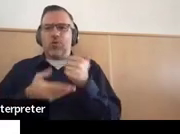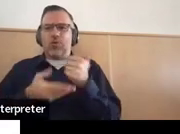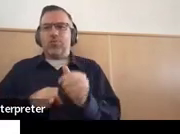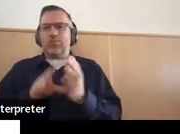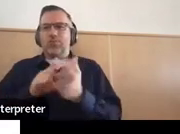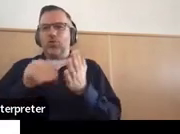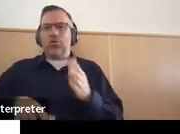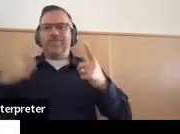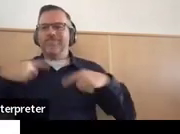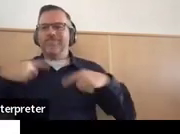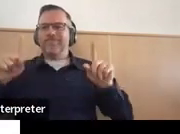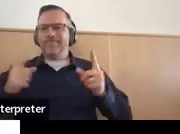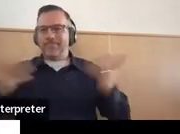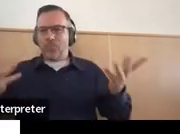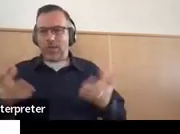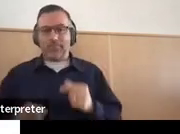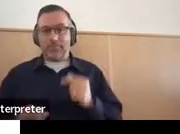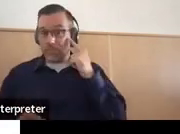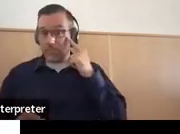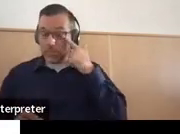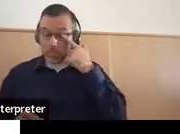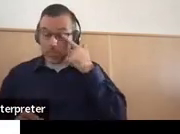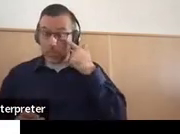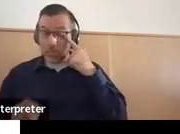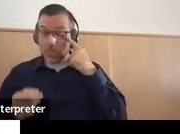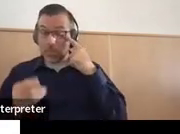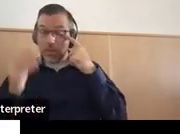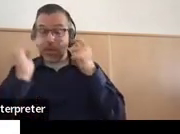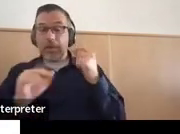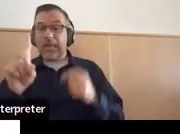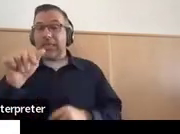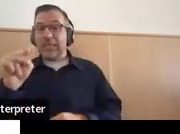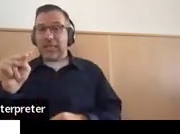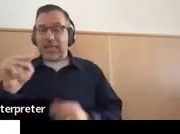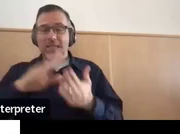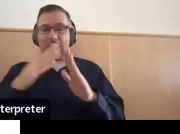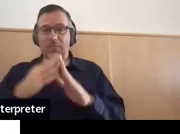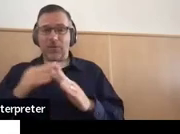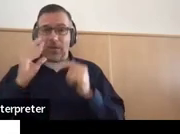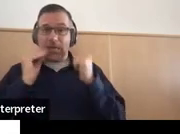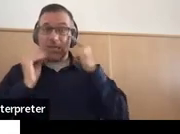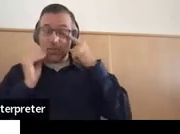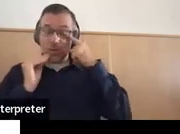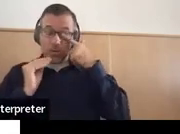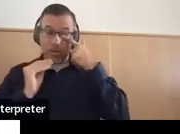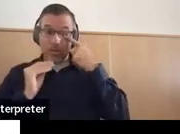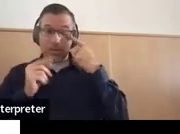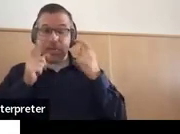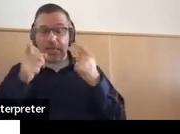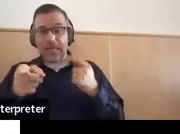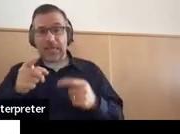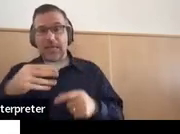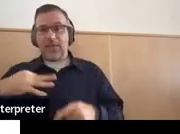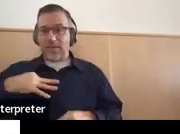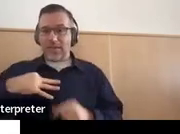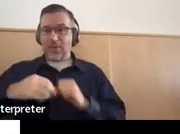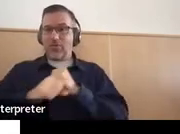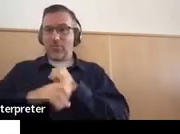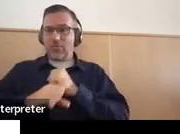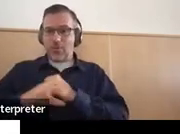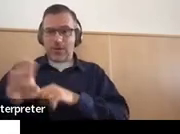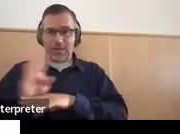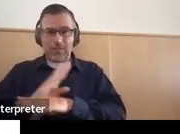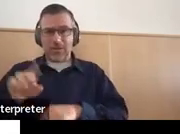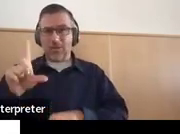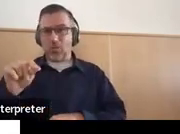So here we have Dan's community experience. He volunteered in marketing business in 2021. He is